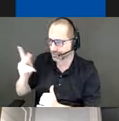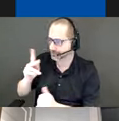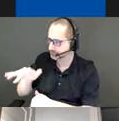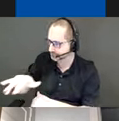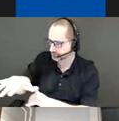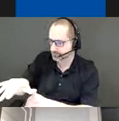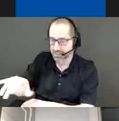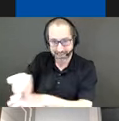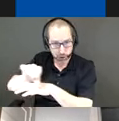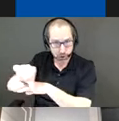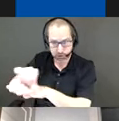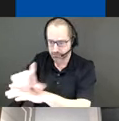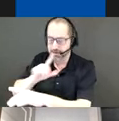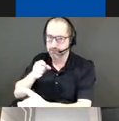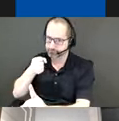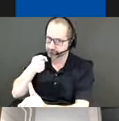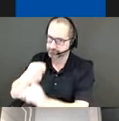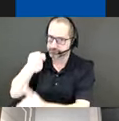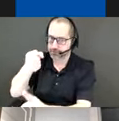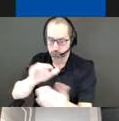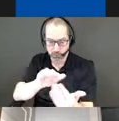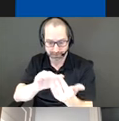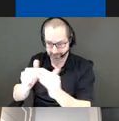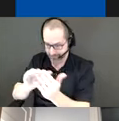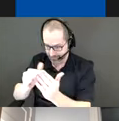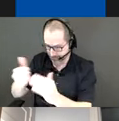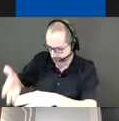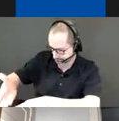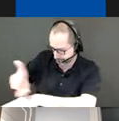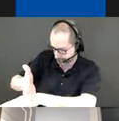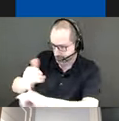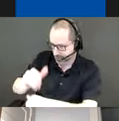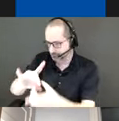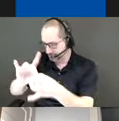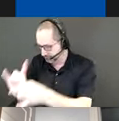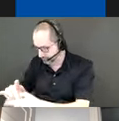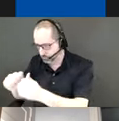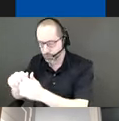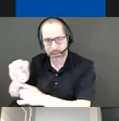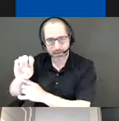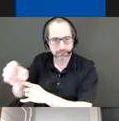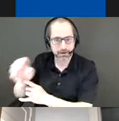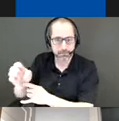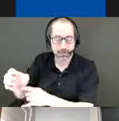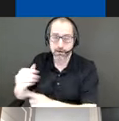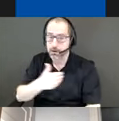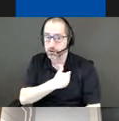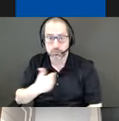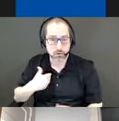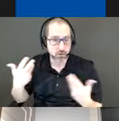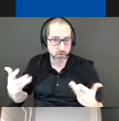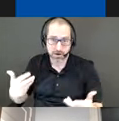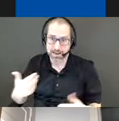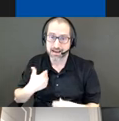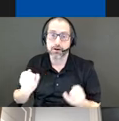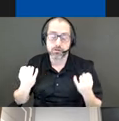urban redevelopment is accompanied by ecological remediation. Toronto is already gifted with a surprising amount of ecological